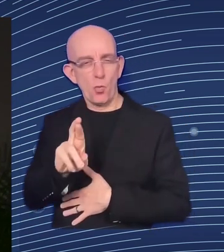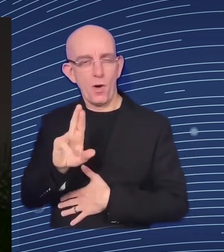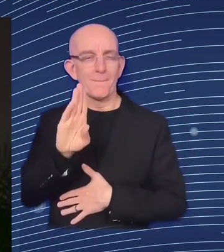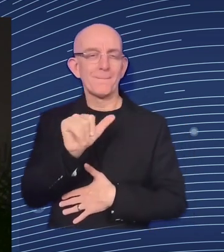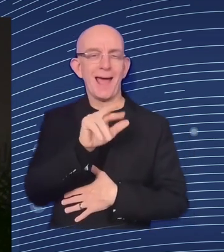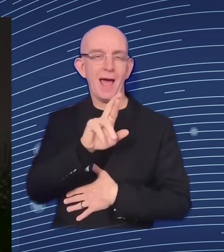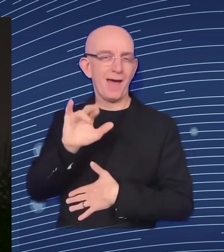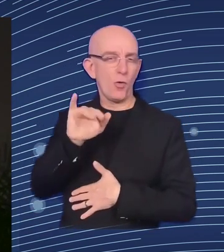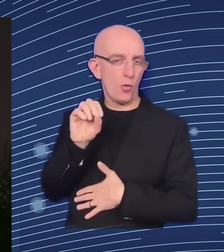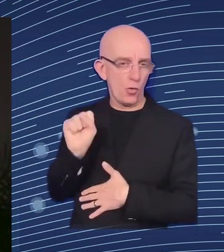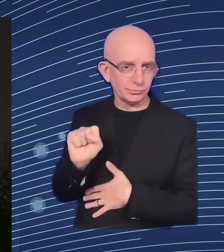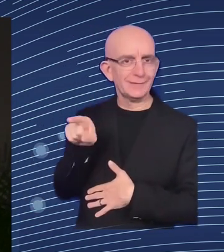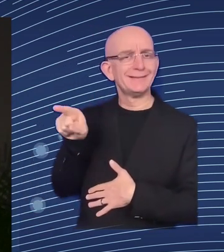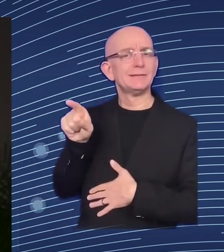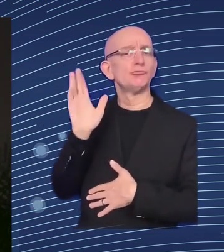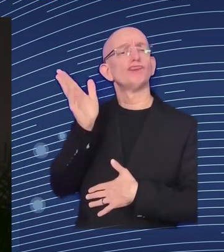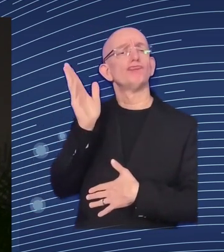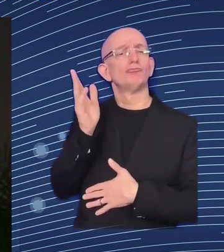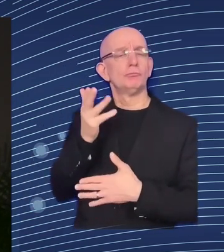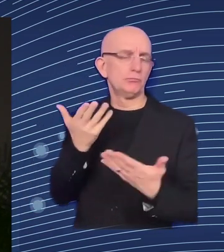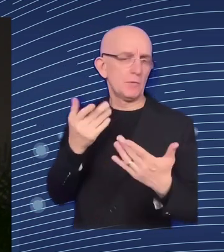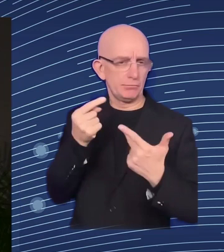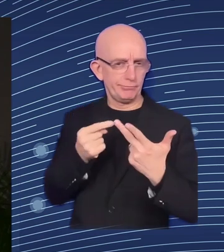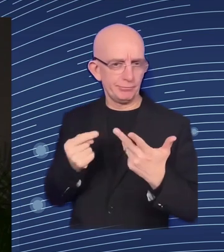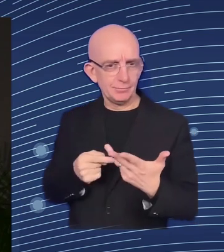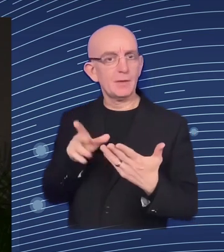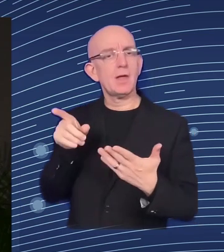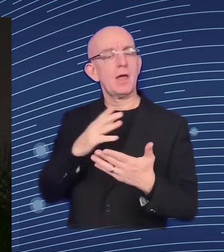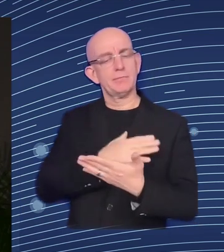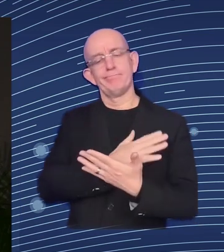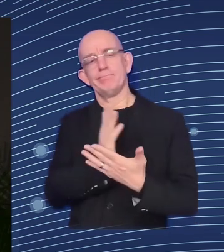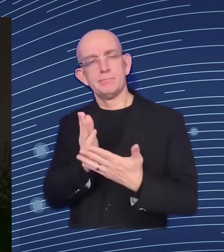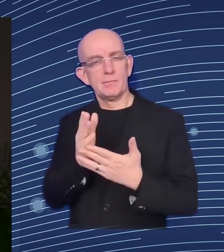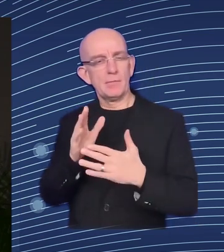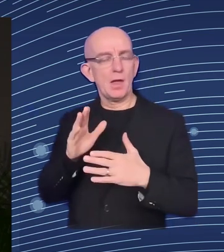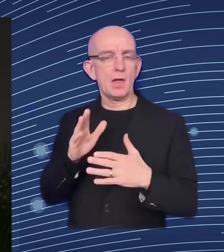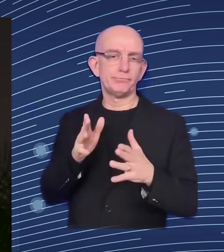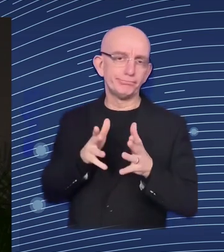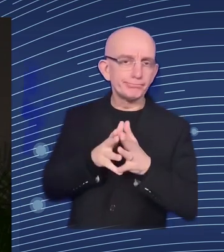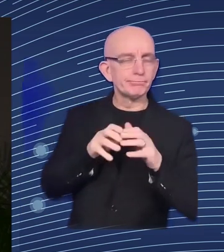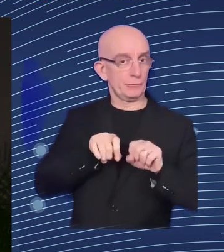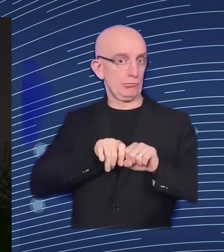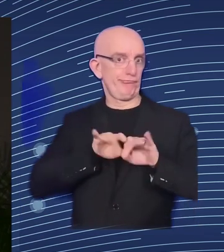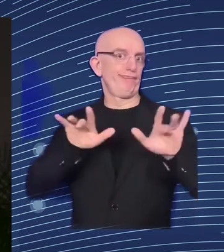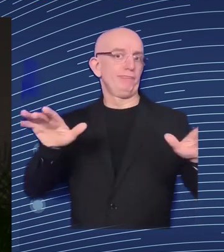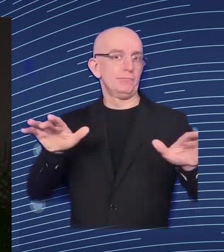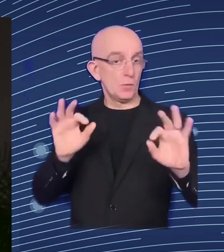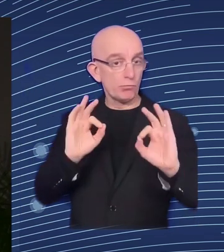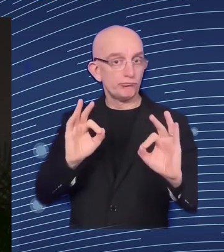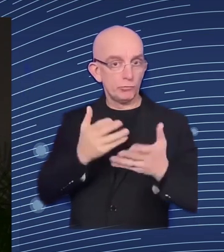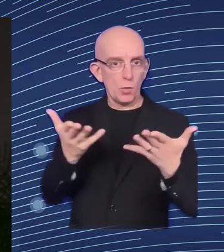widespread and available for running the distributional impact analysis.